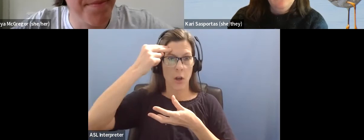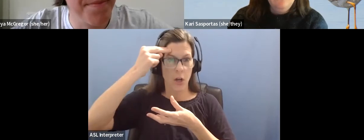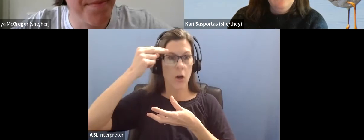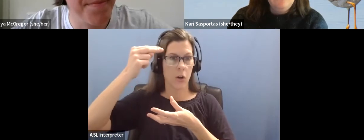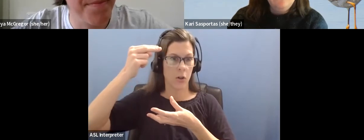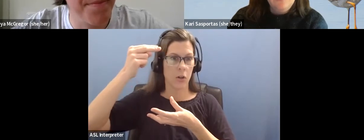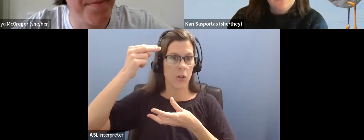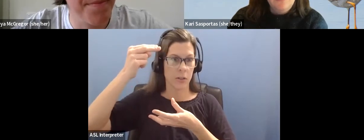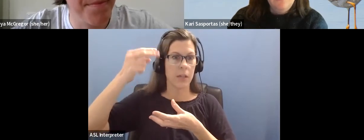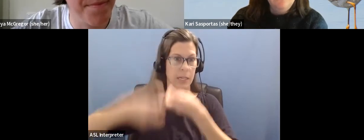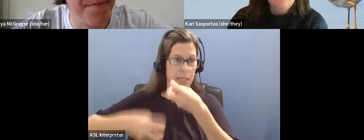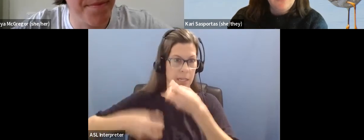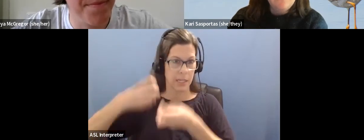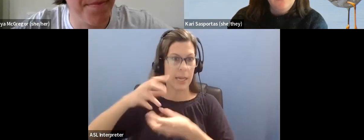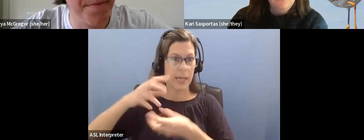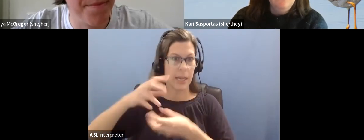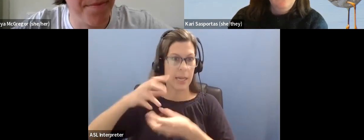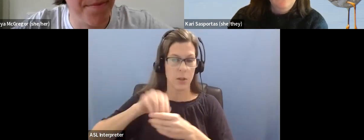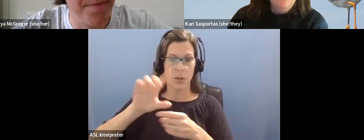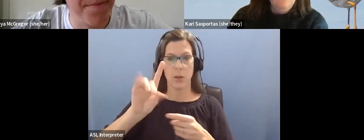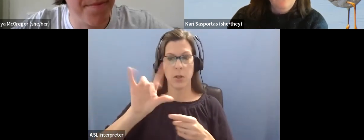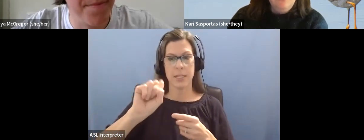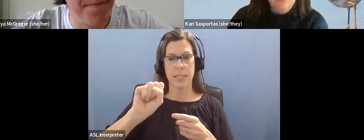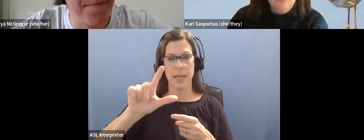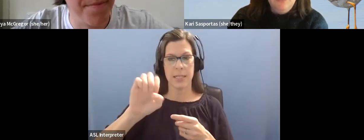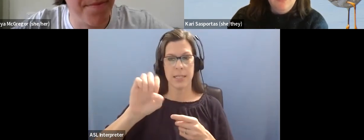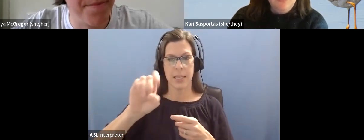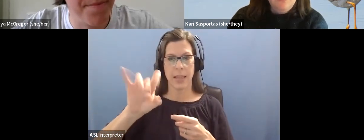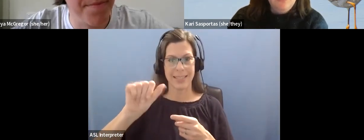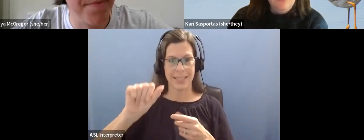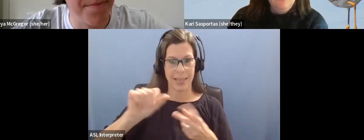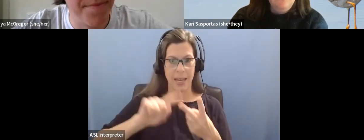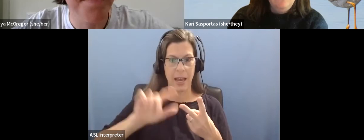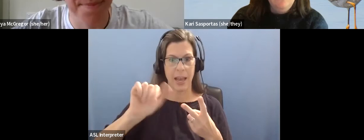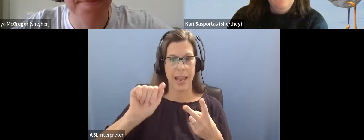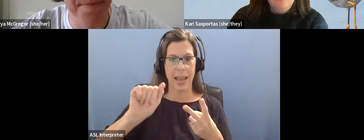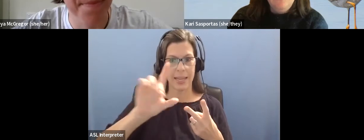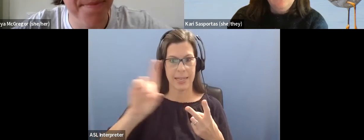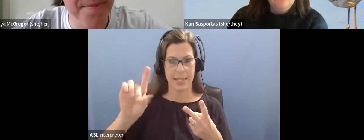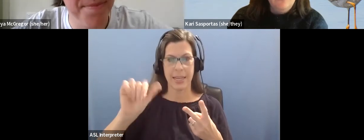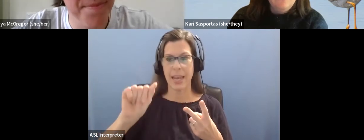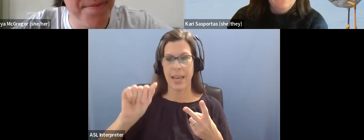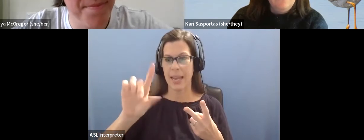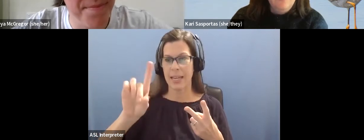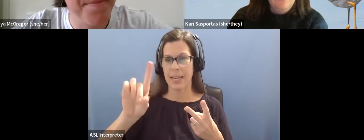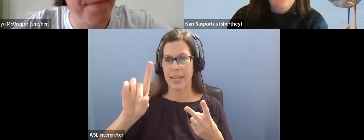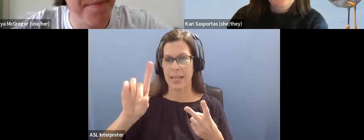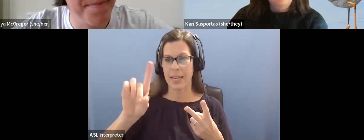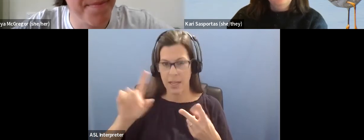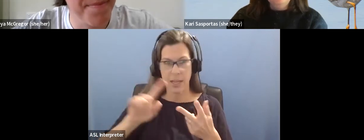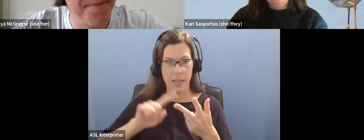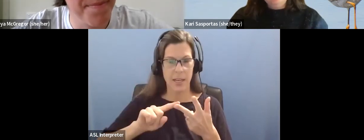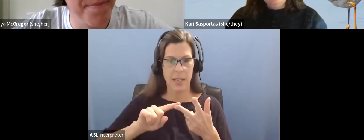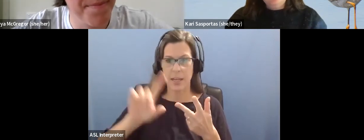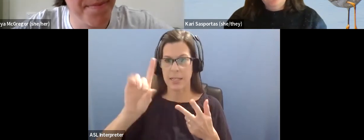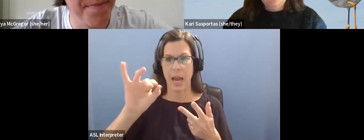might include like dyslexia, dyspraxia, ADD, ADHD, um, in addition to autism. So